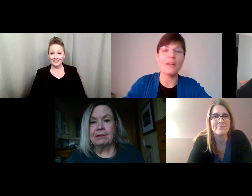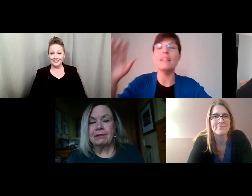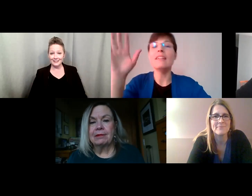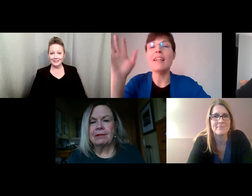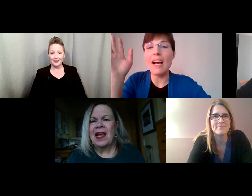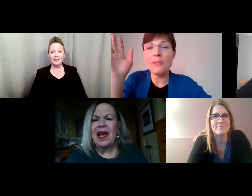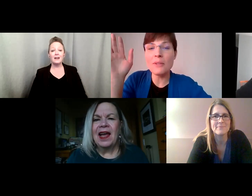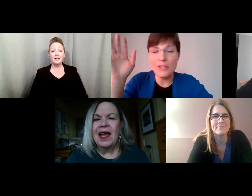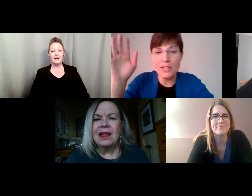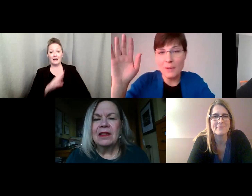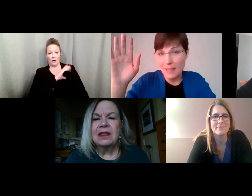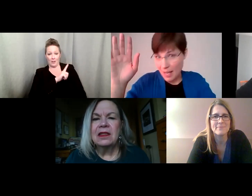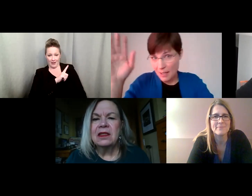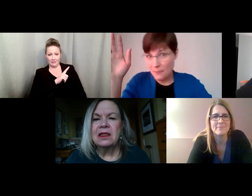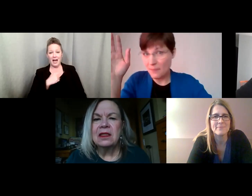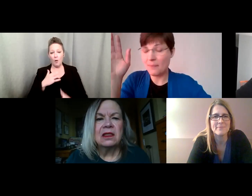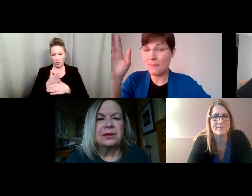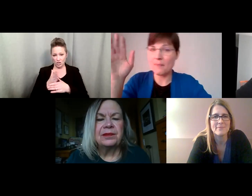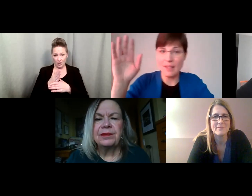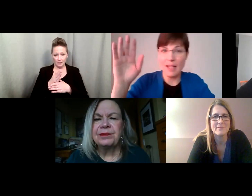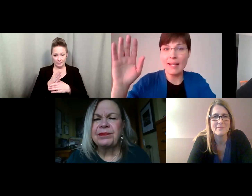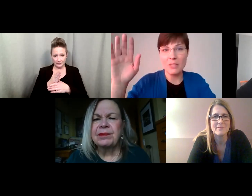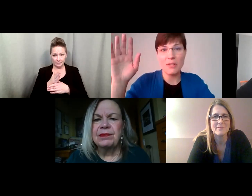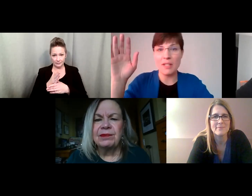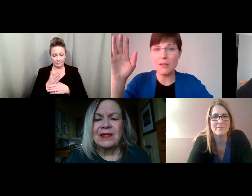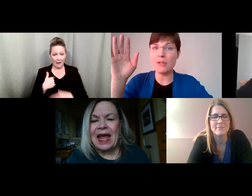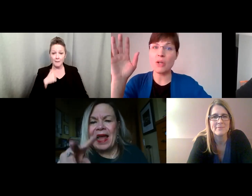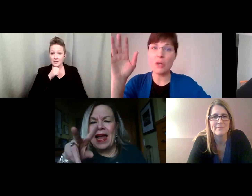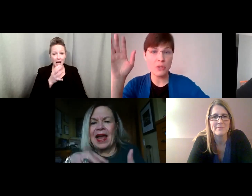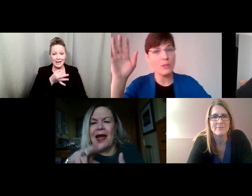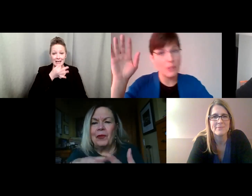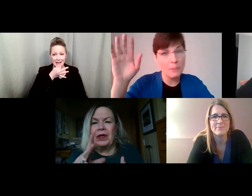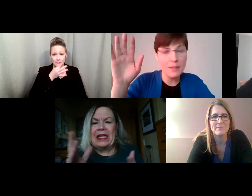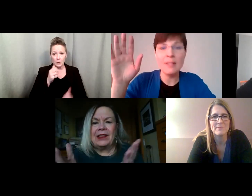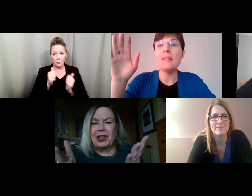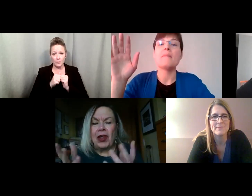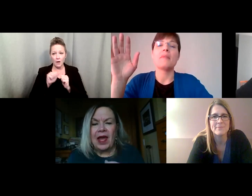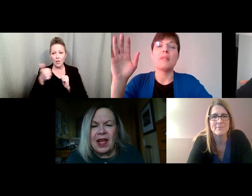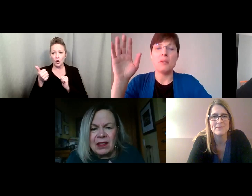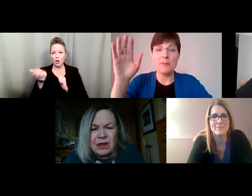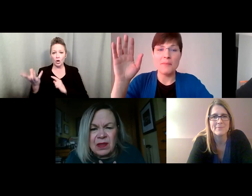Okay, I will share one. I am not an expert in other cultural groups.